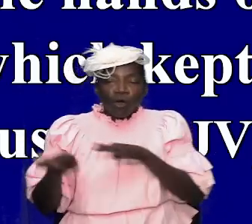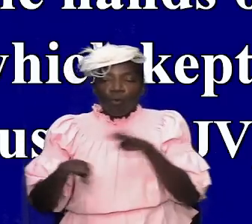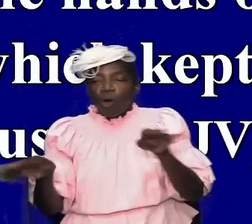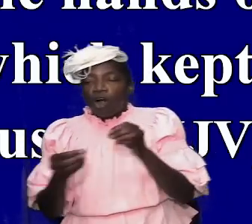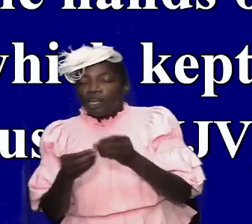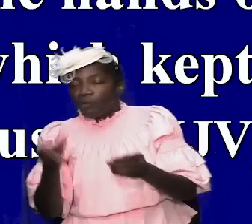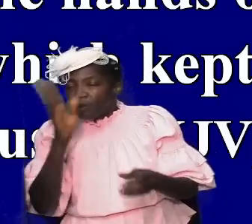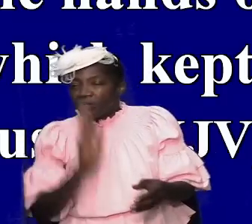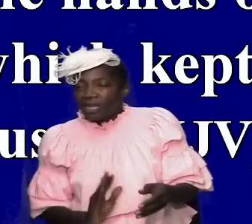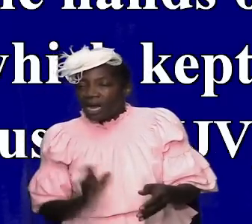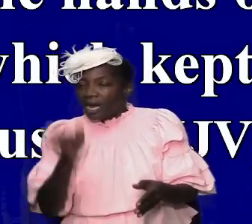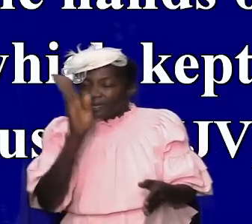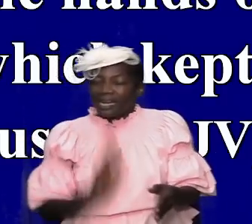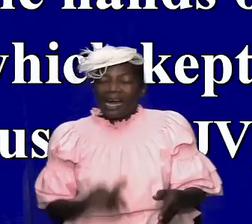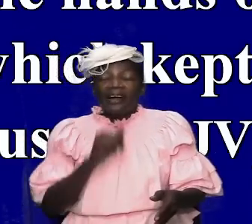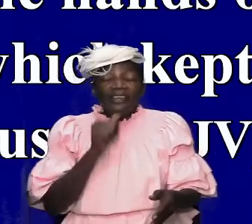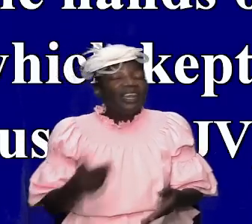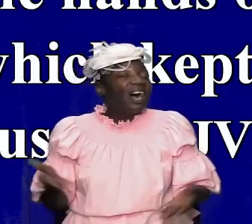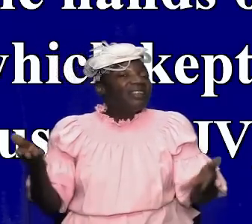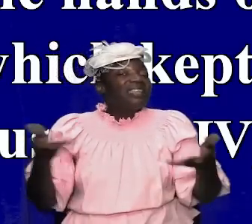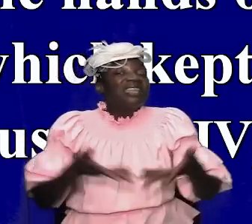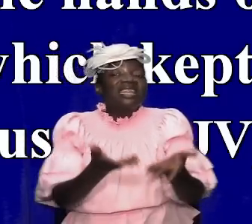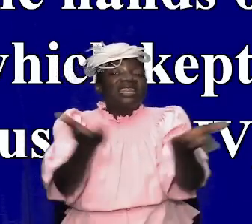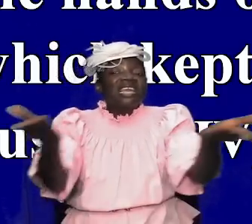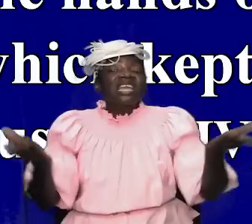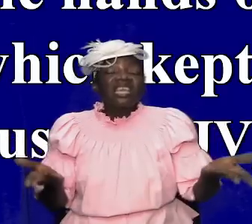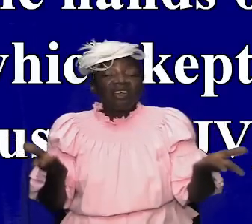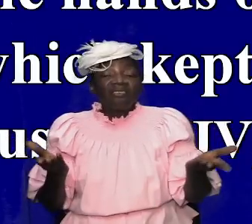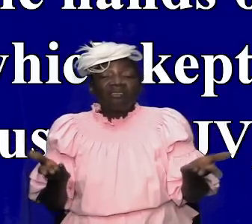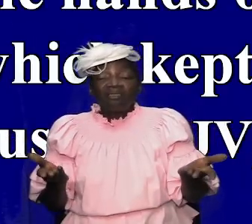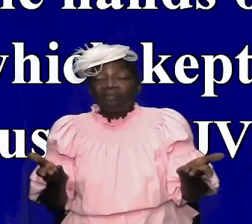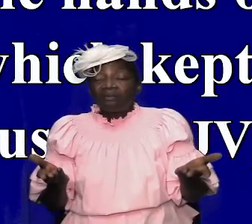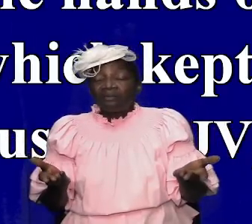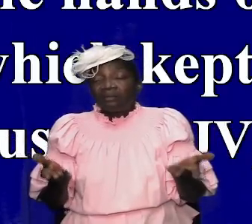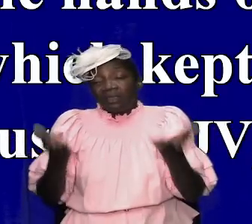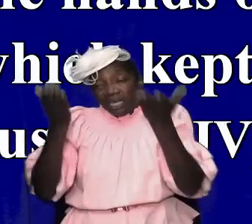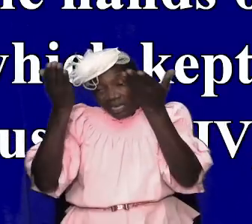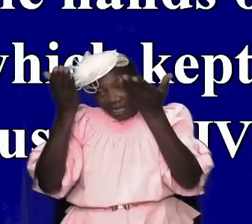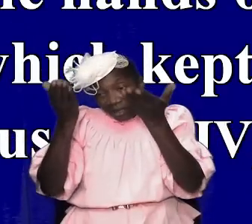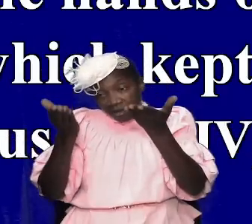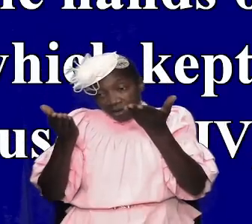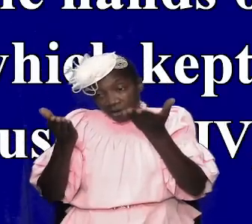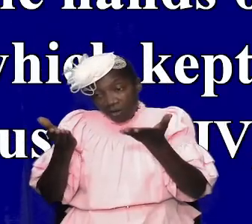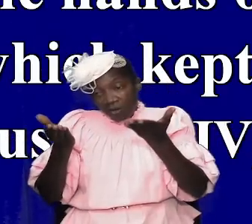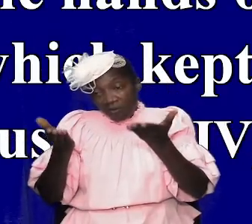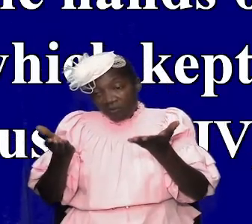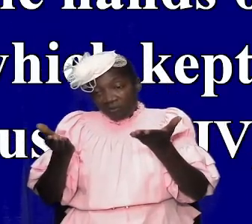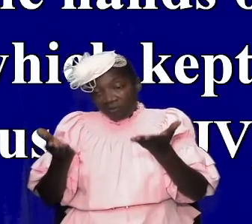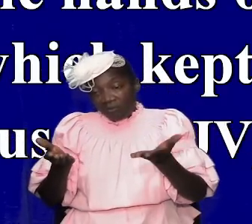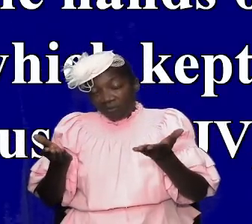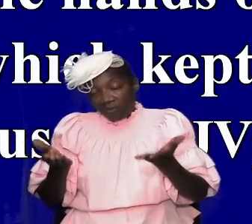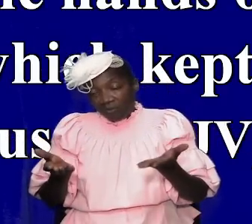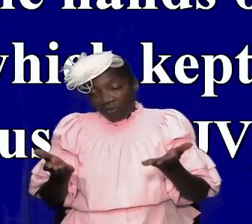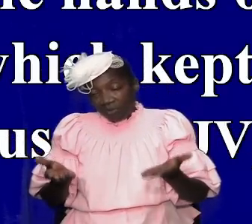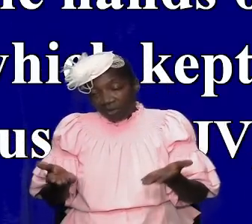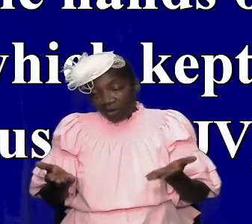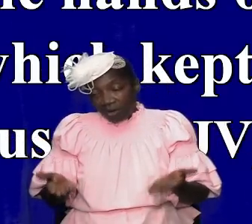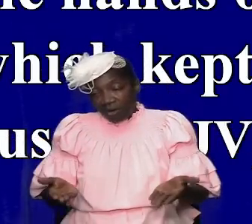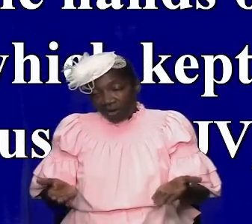god god was not there it had watered down it had disintegrated it had